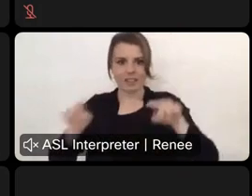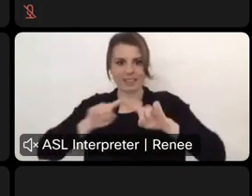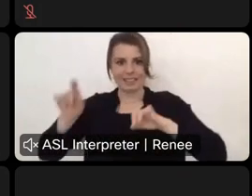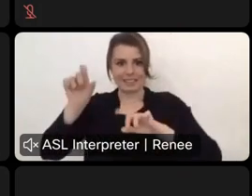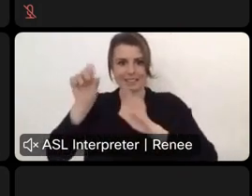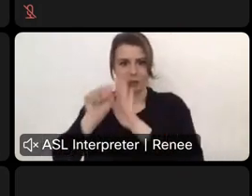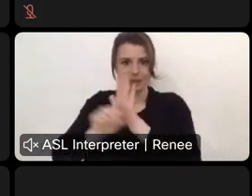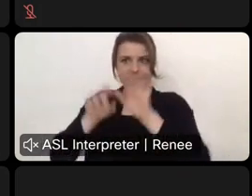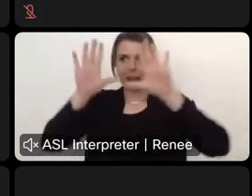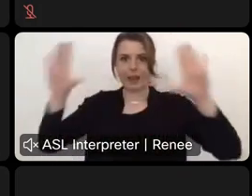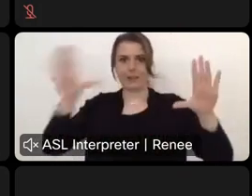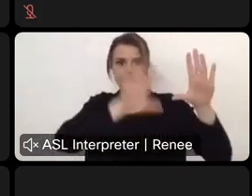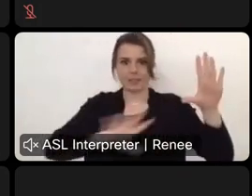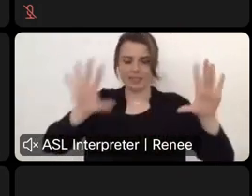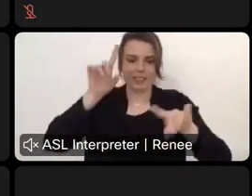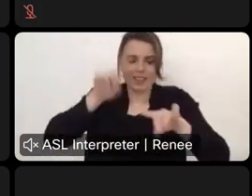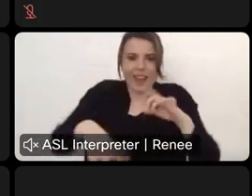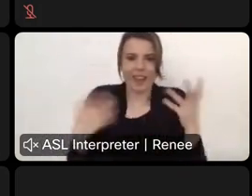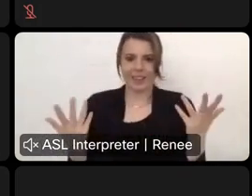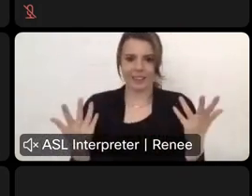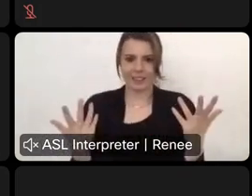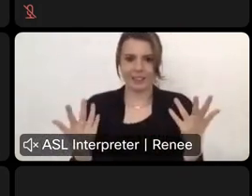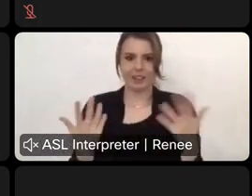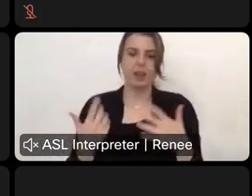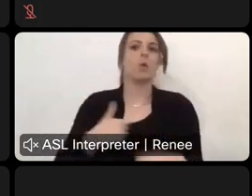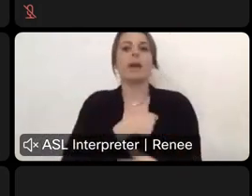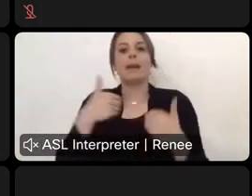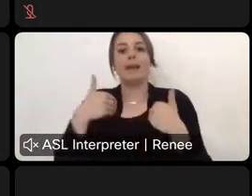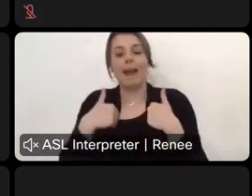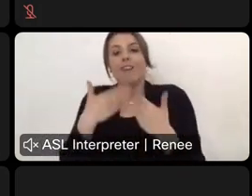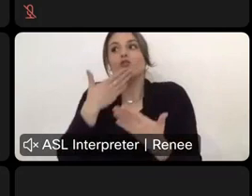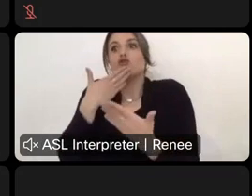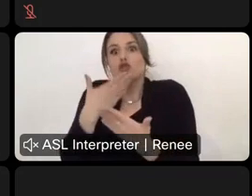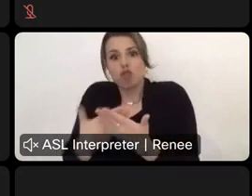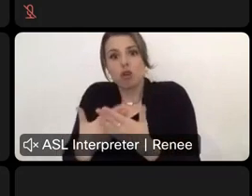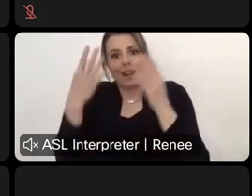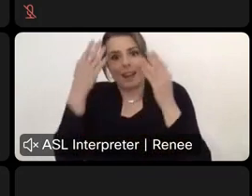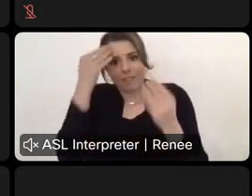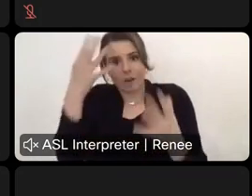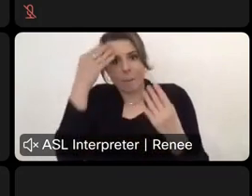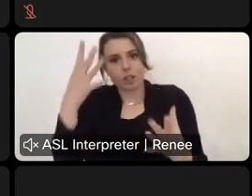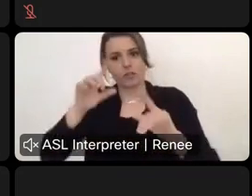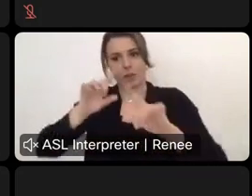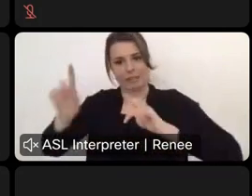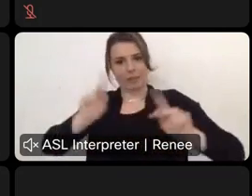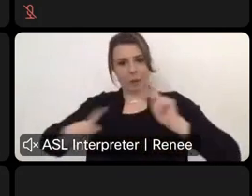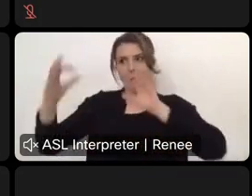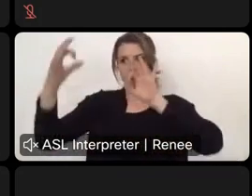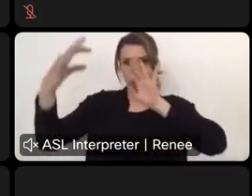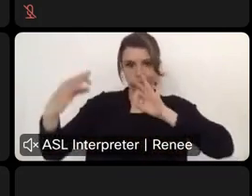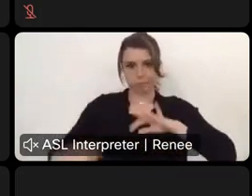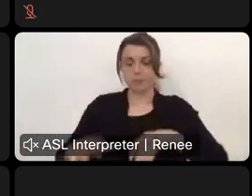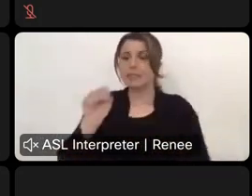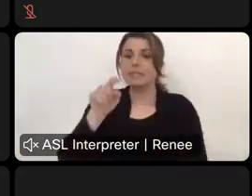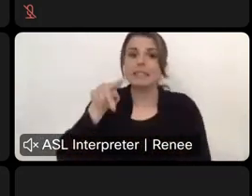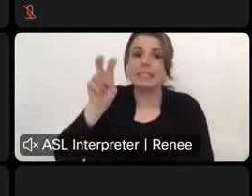country. But we have got some really good and meaningful input from people across the state. And, and, and and any